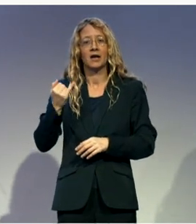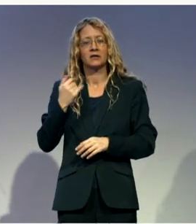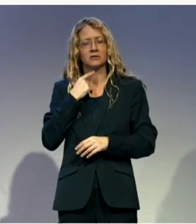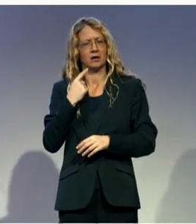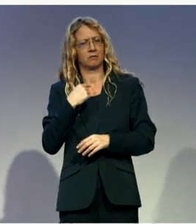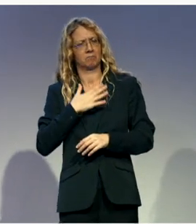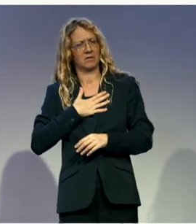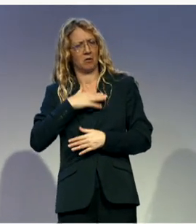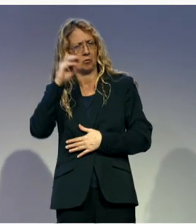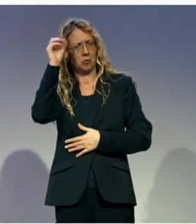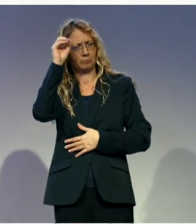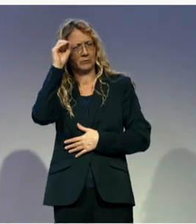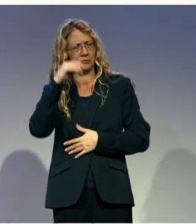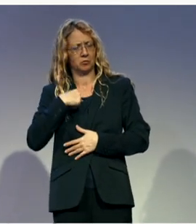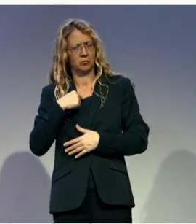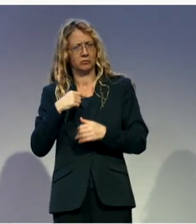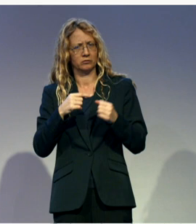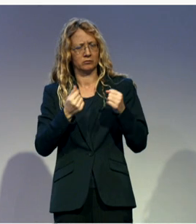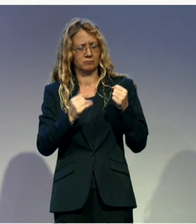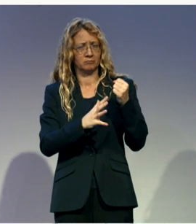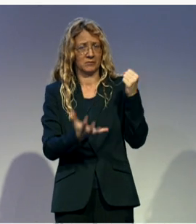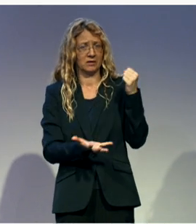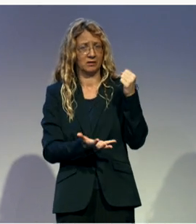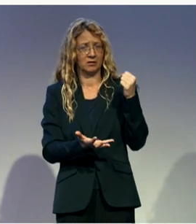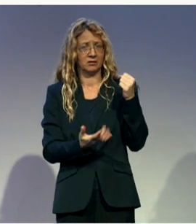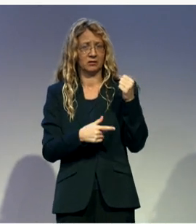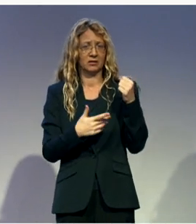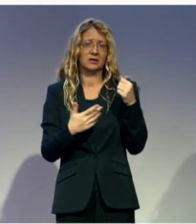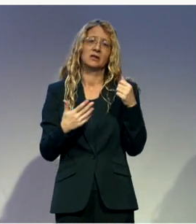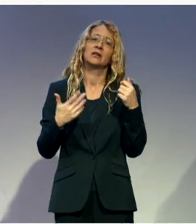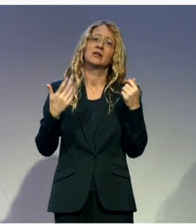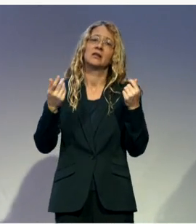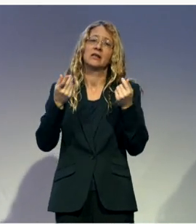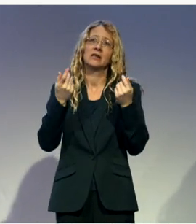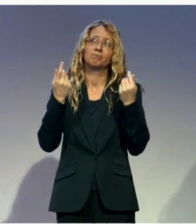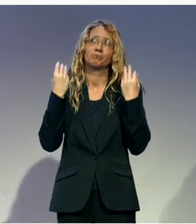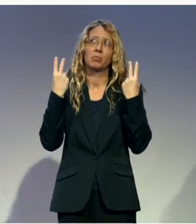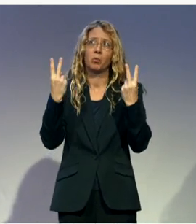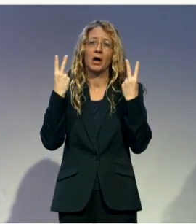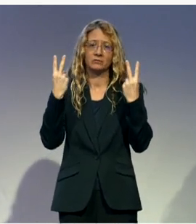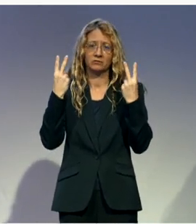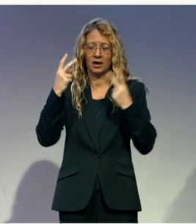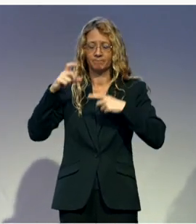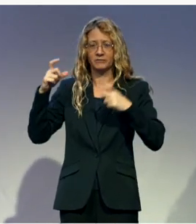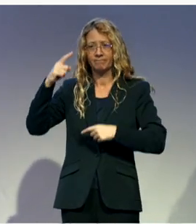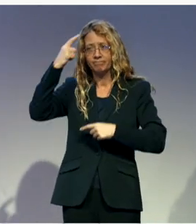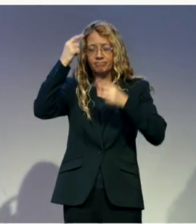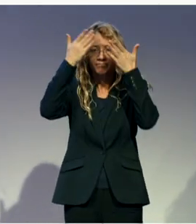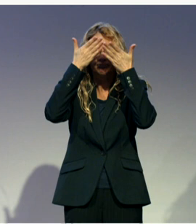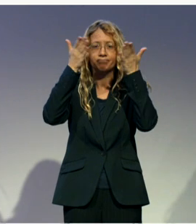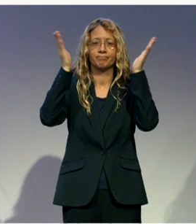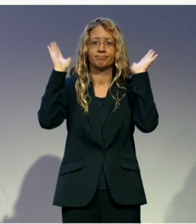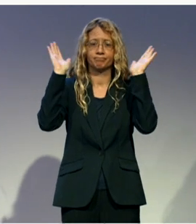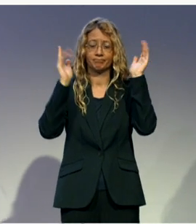as well as in the legal system. How the funding can play a role, the funding itself is not